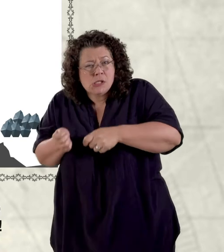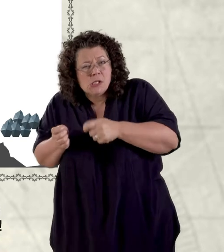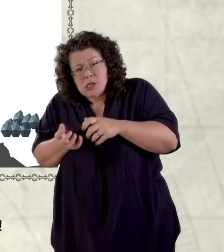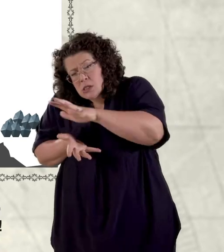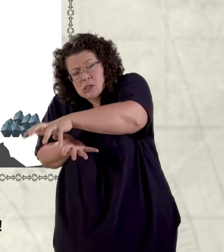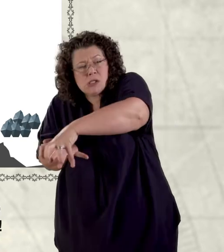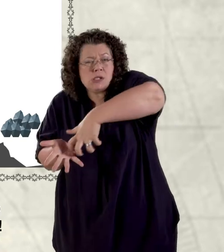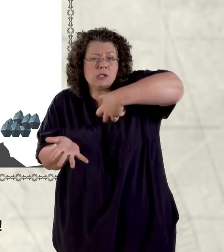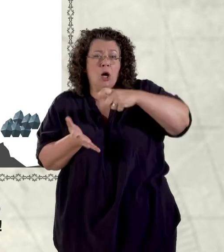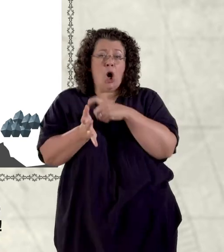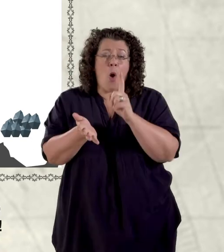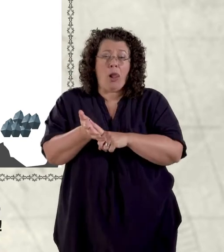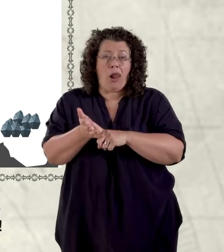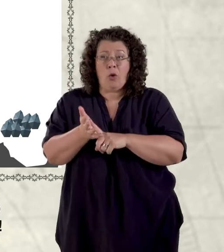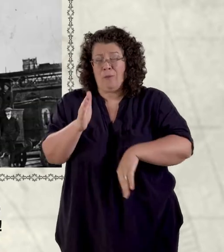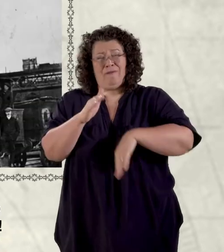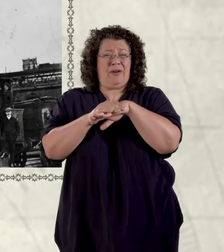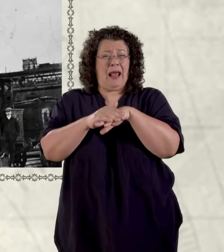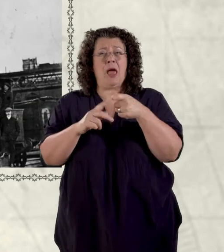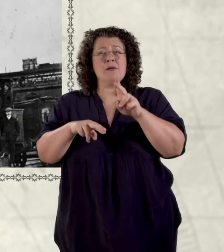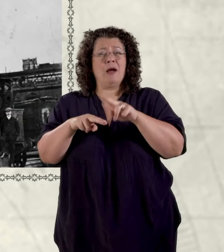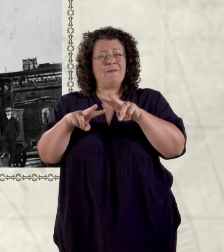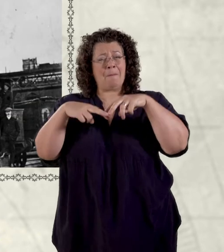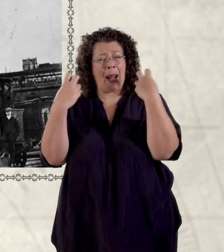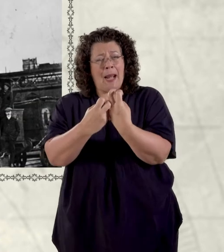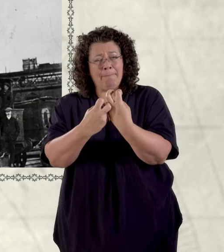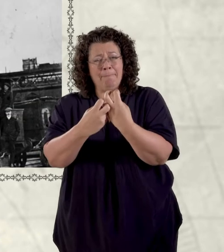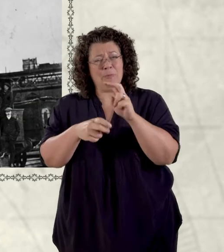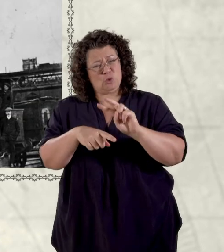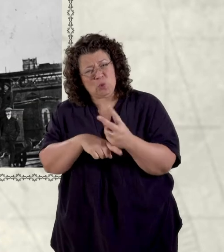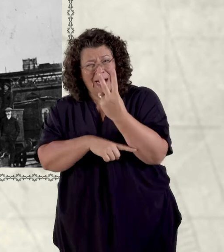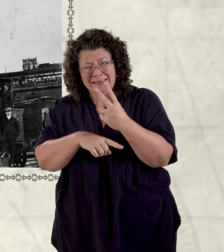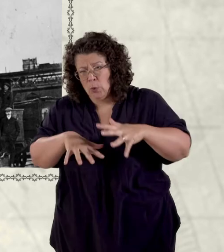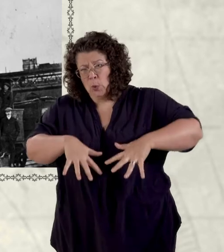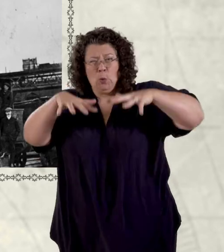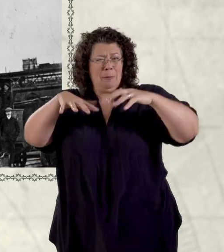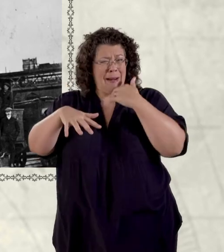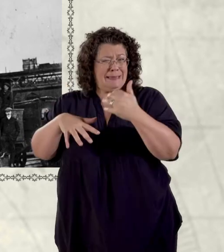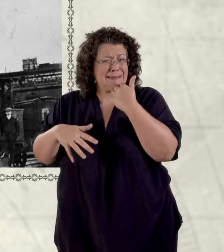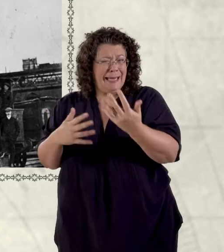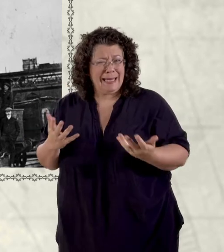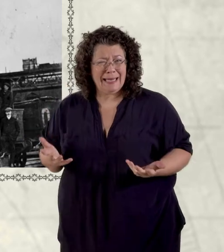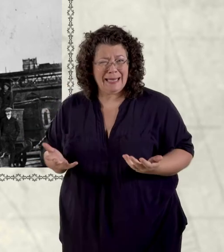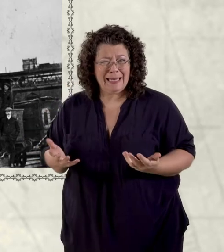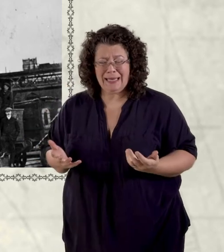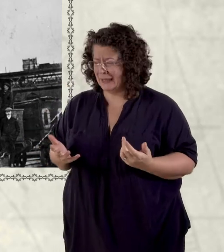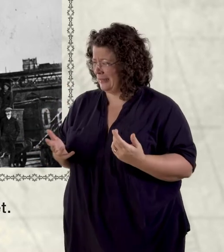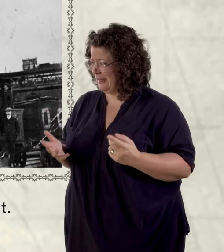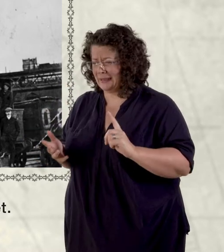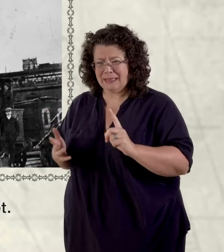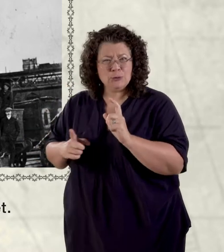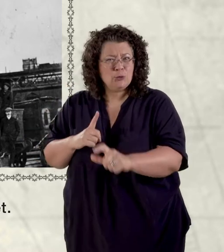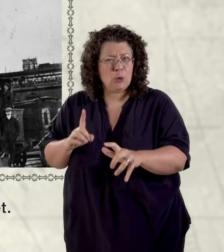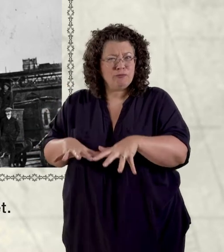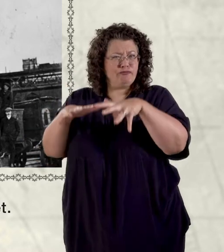twice but what was i going to do with so much coal well sell it and